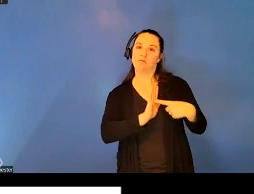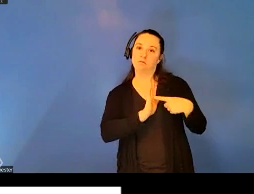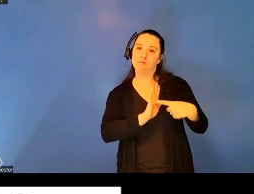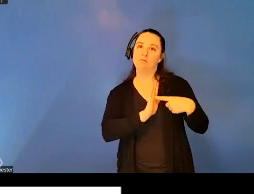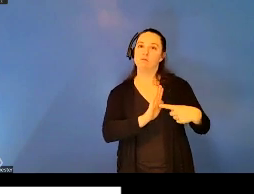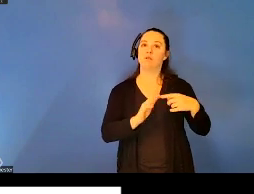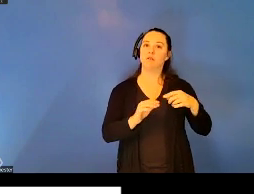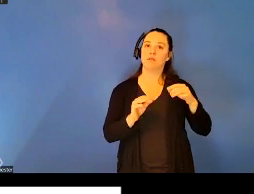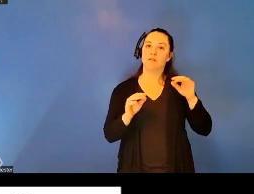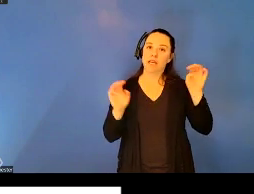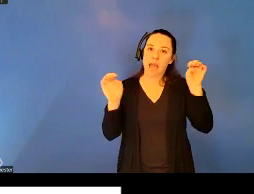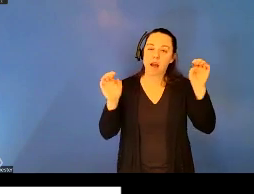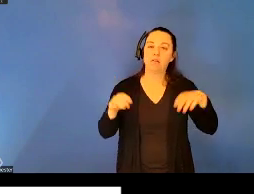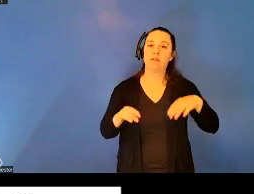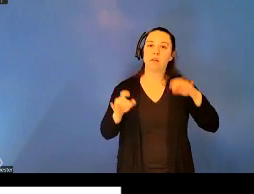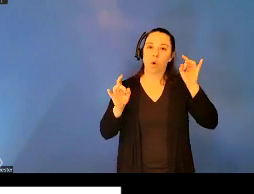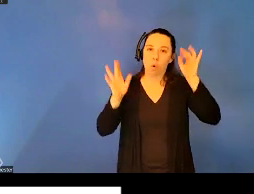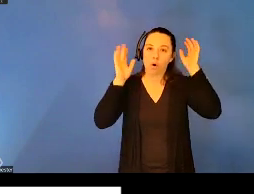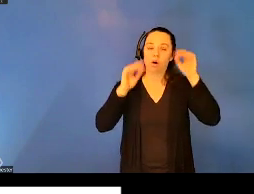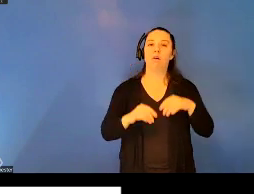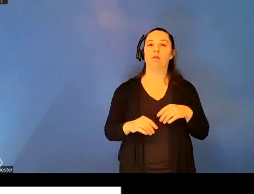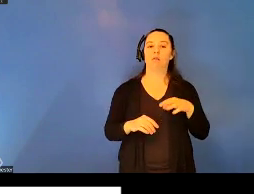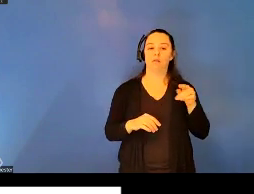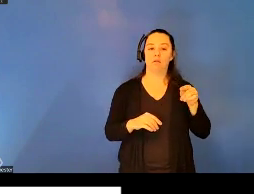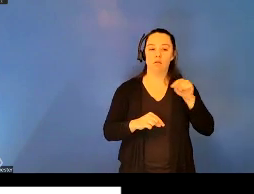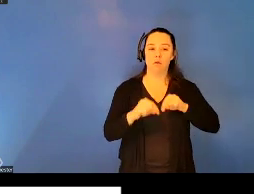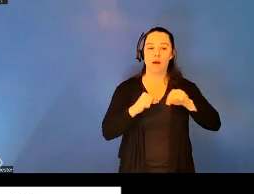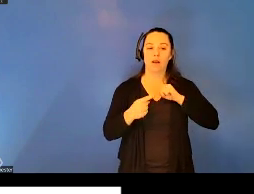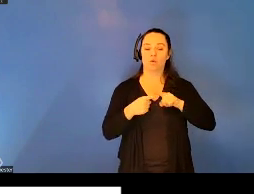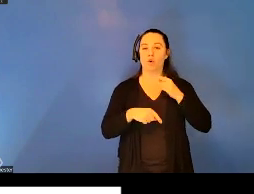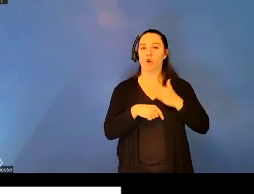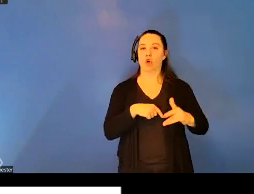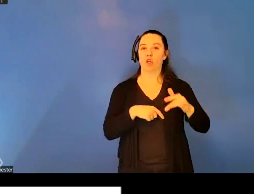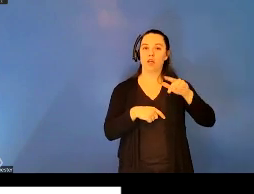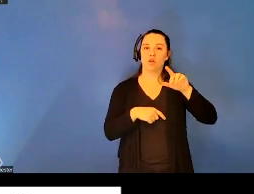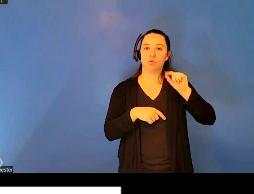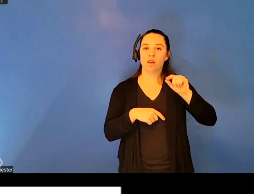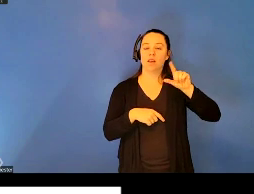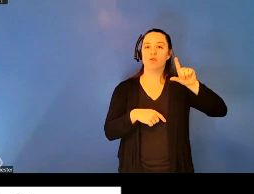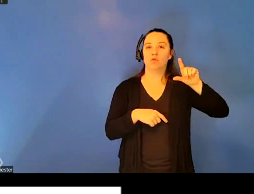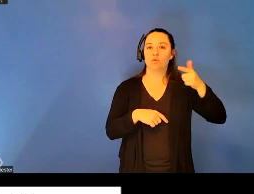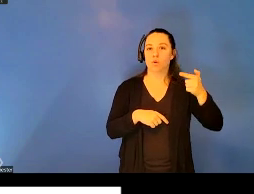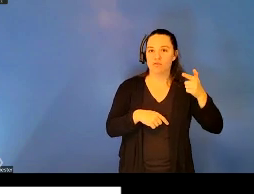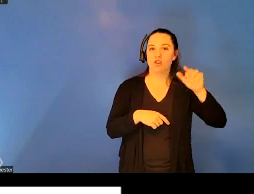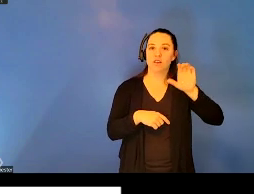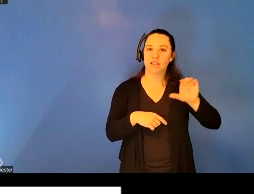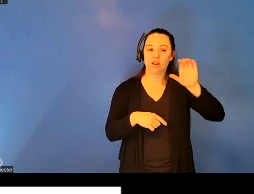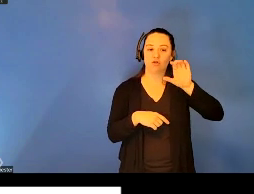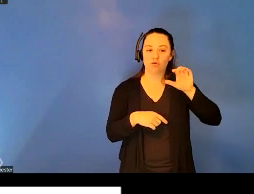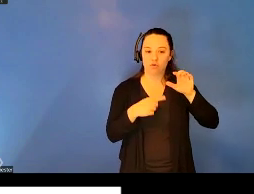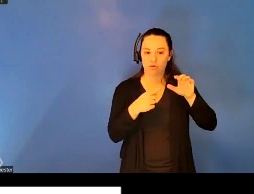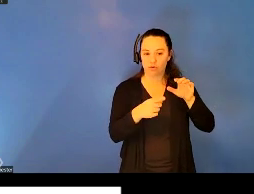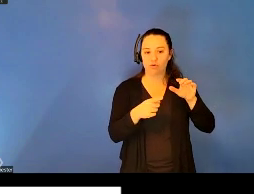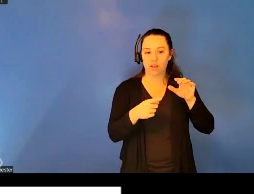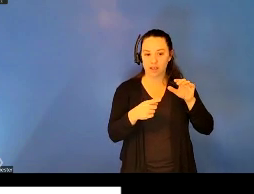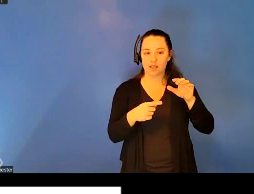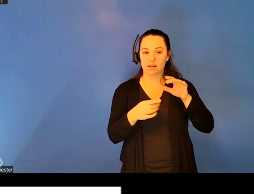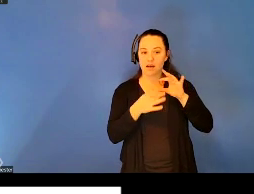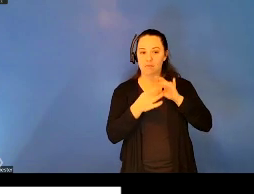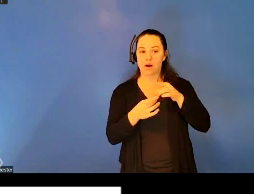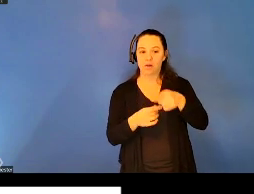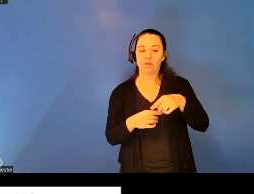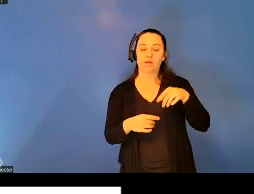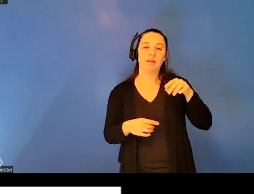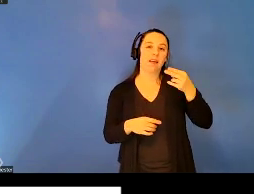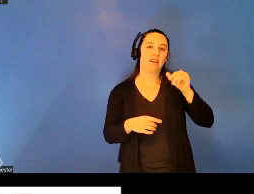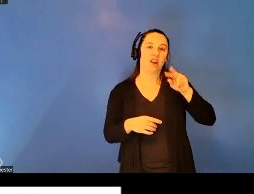medicine, hearken back to the early 21st century discussions about South African President Stabu Mbeki and Jacob Zuma's HIV-AIDS